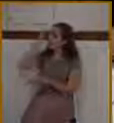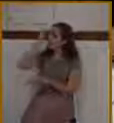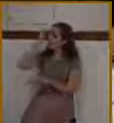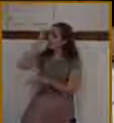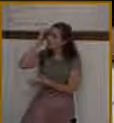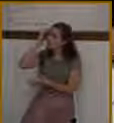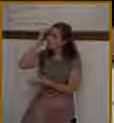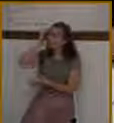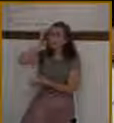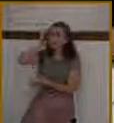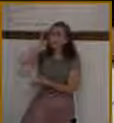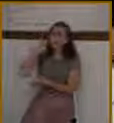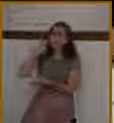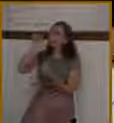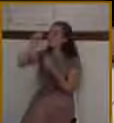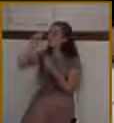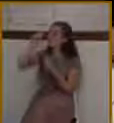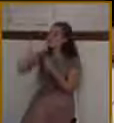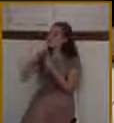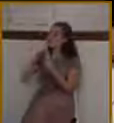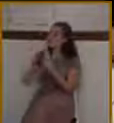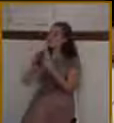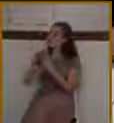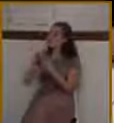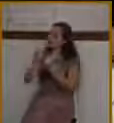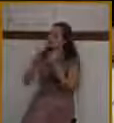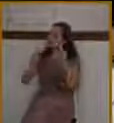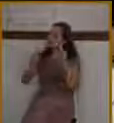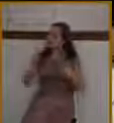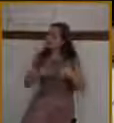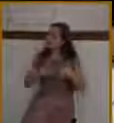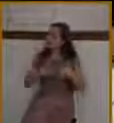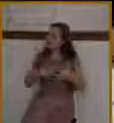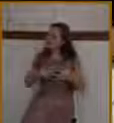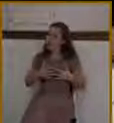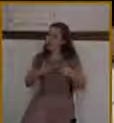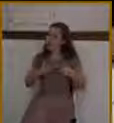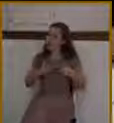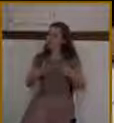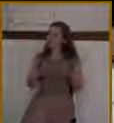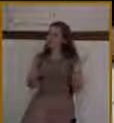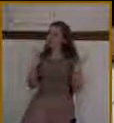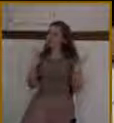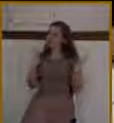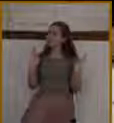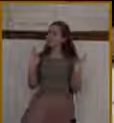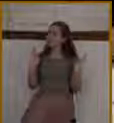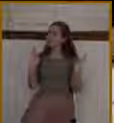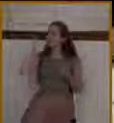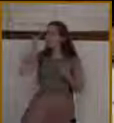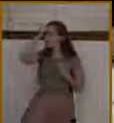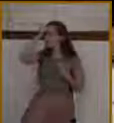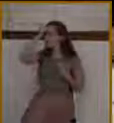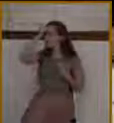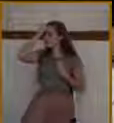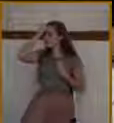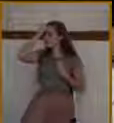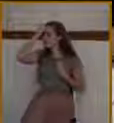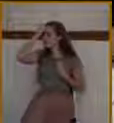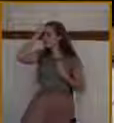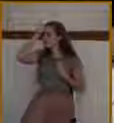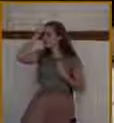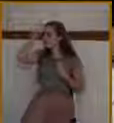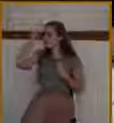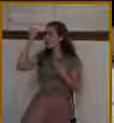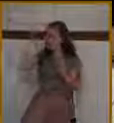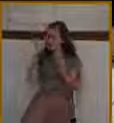Father, I pray that you'll open the eyes of every heart, if it hasn't happened already, for people to see who